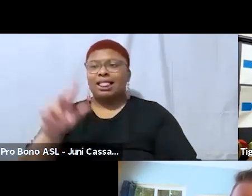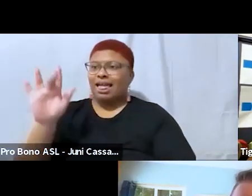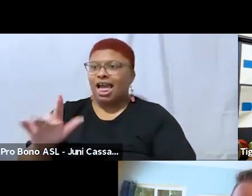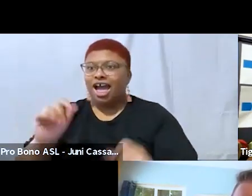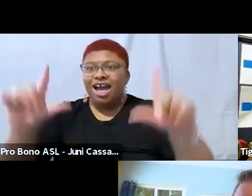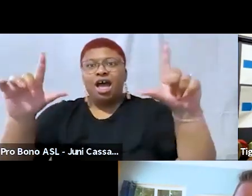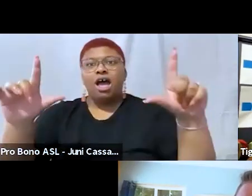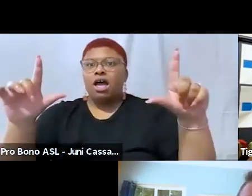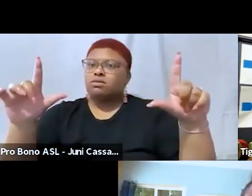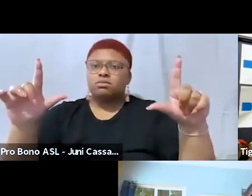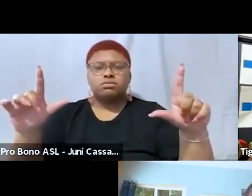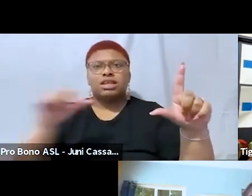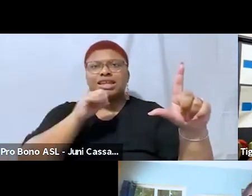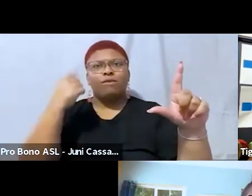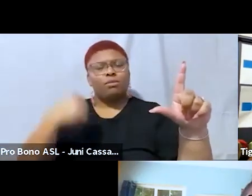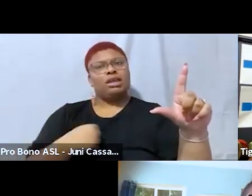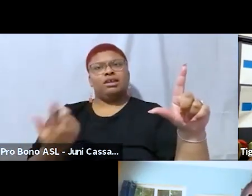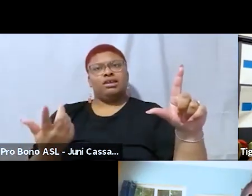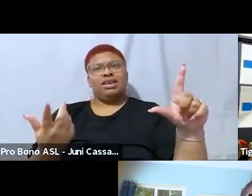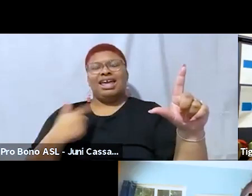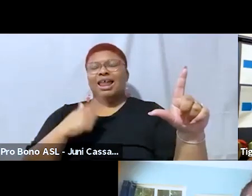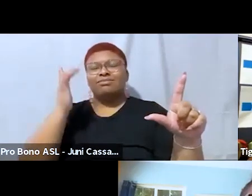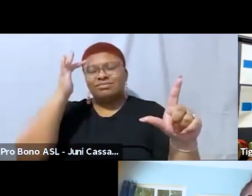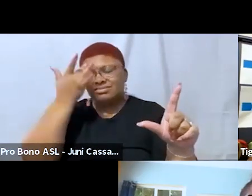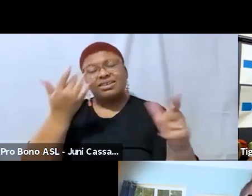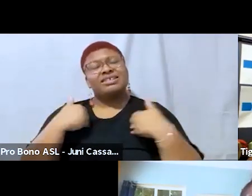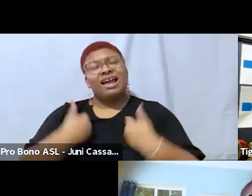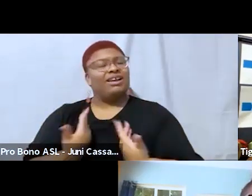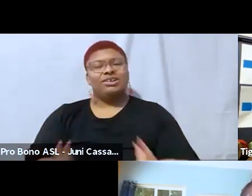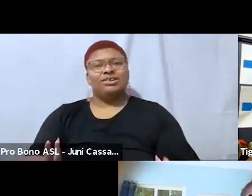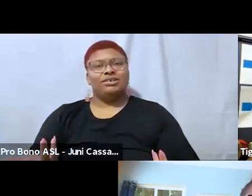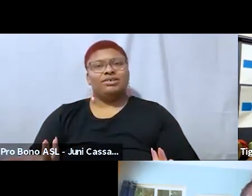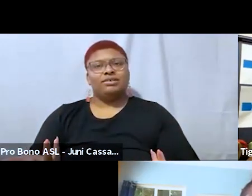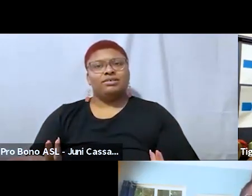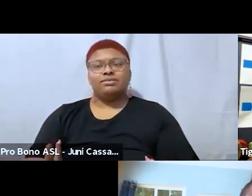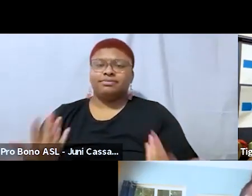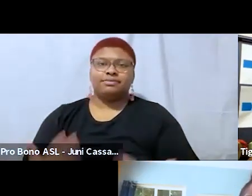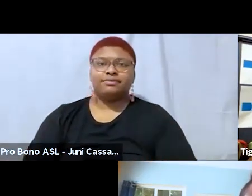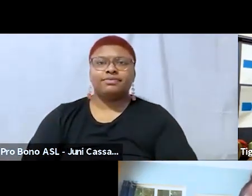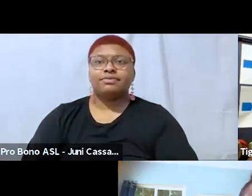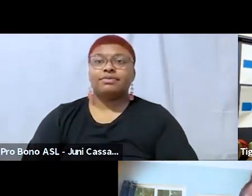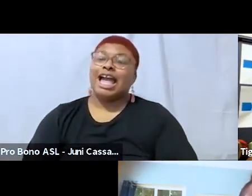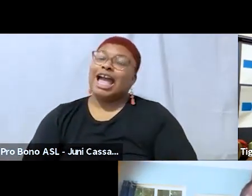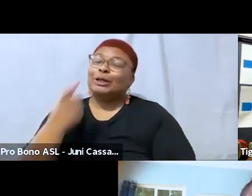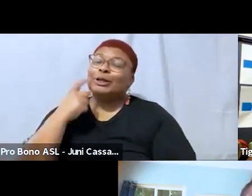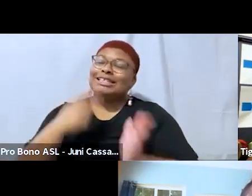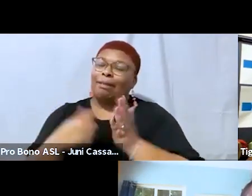you know and i'm just tired of it i'm just i'm tired of it as you can tell